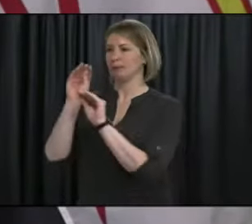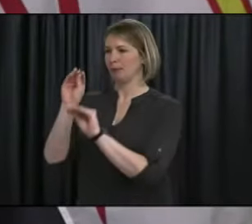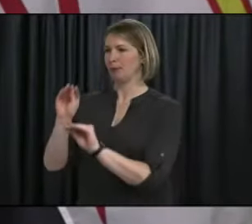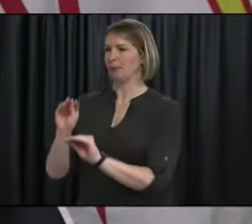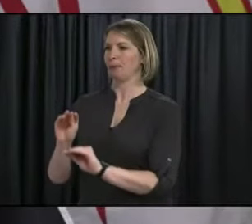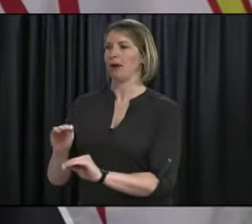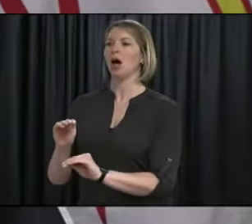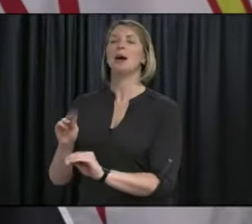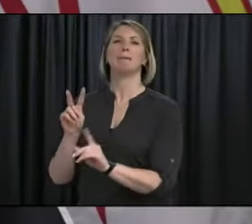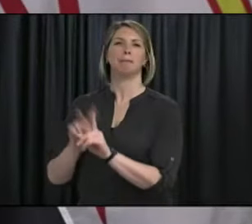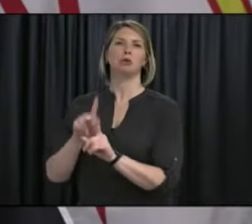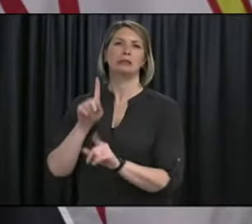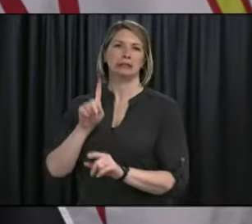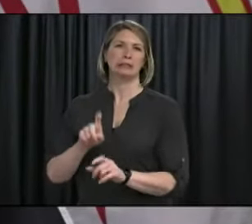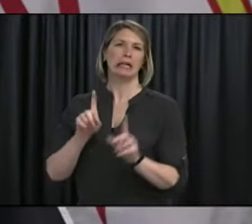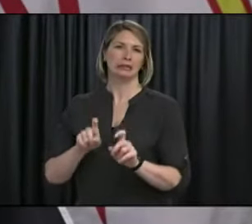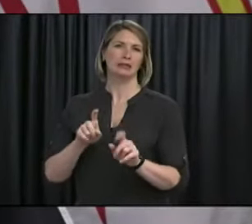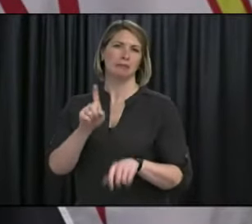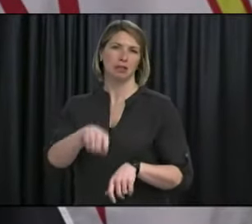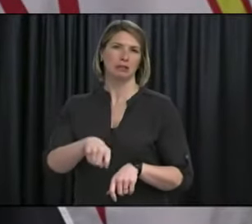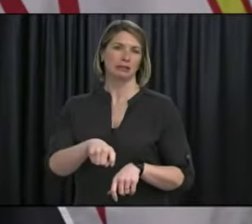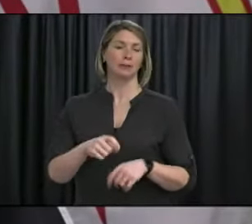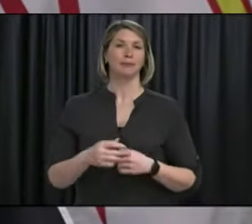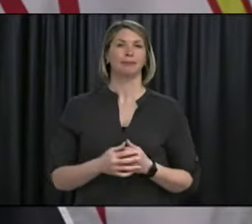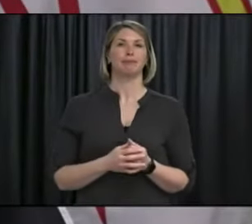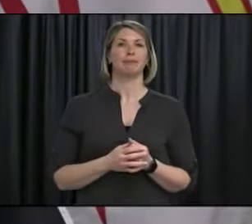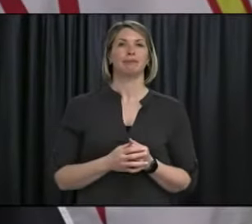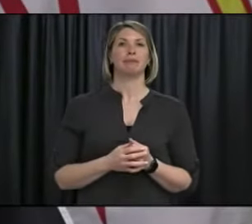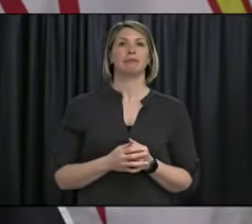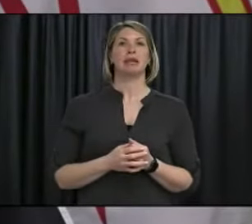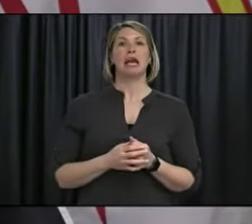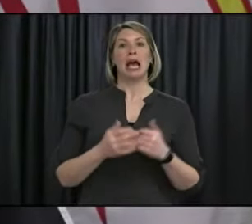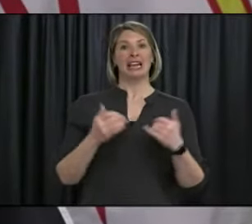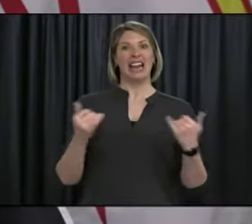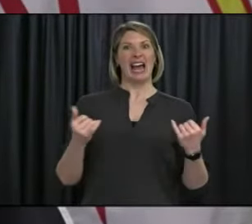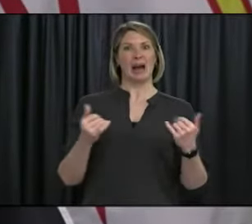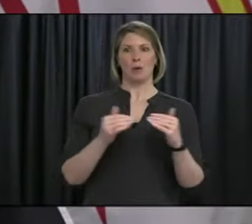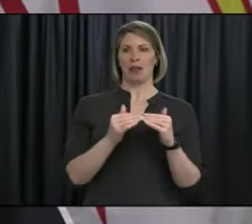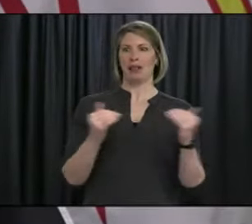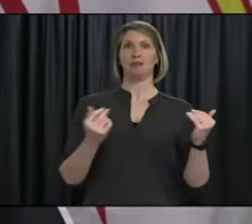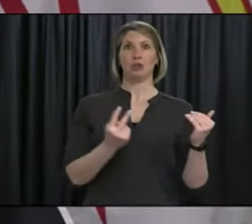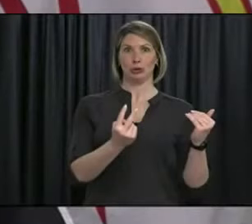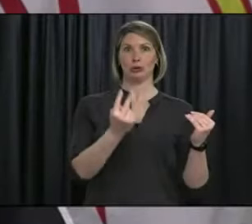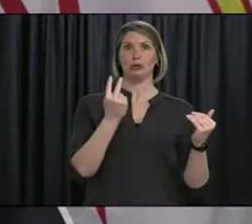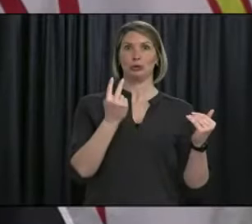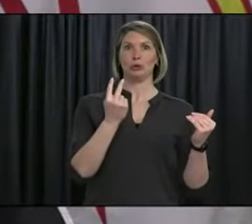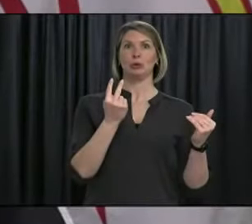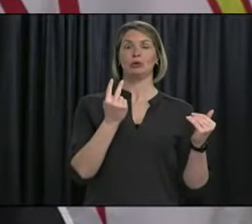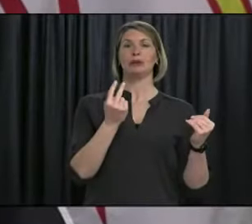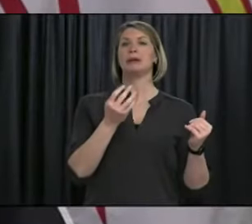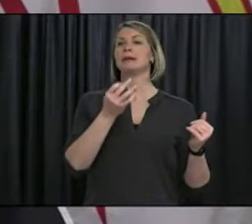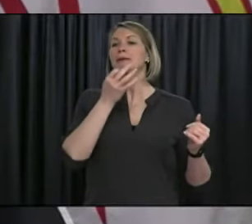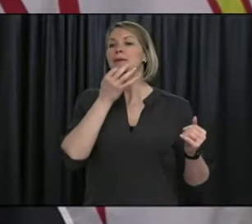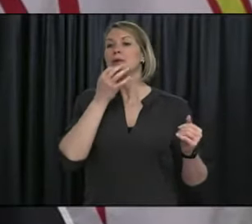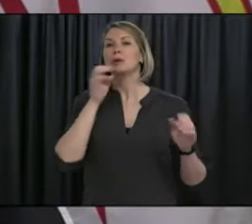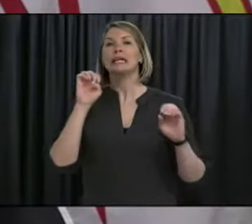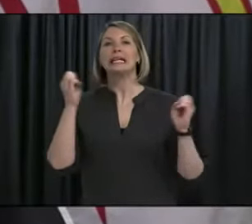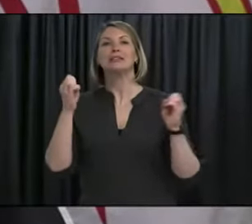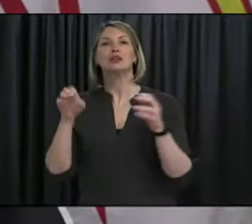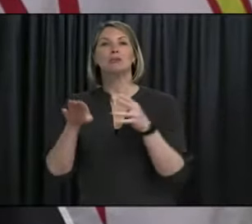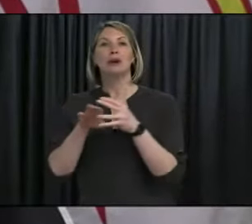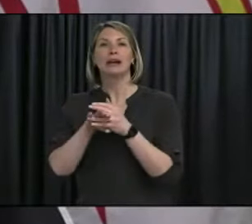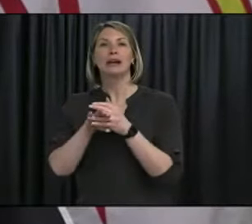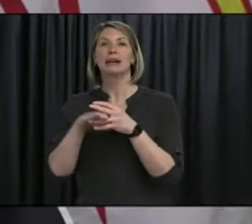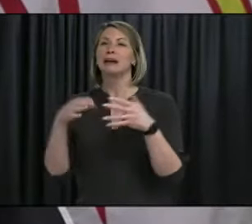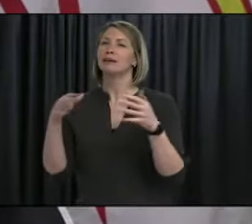We are a few days into Level 2 across the province with Easter weekend approaching, as well as Easter break for students. The Easter Bunny